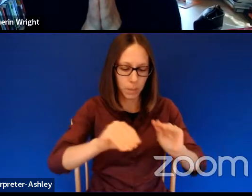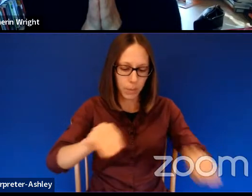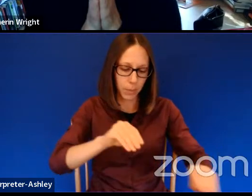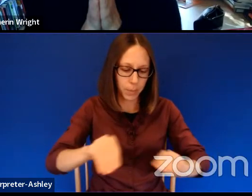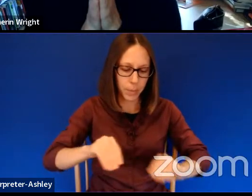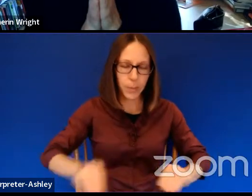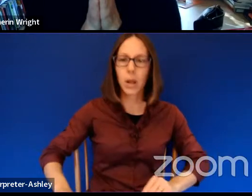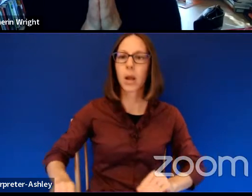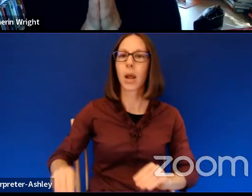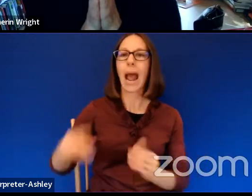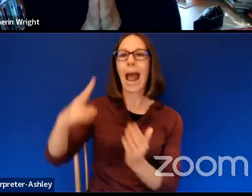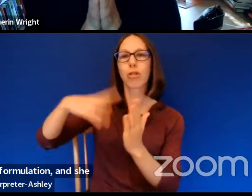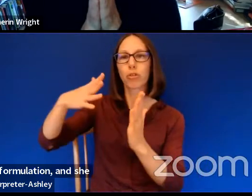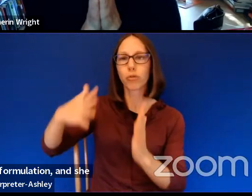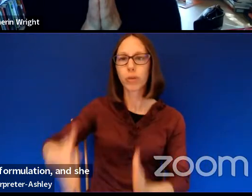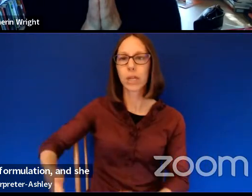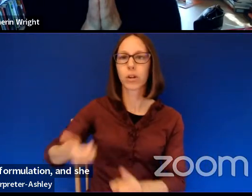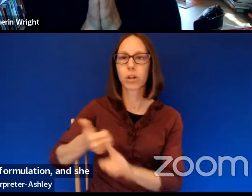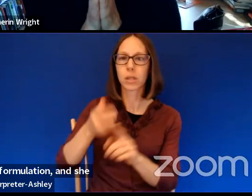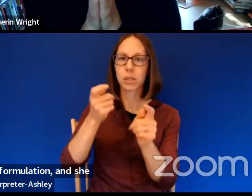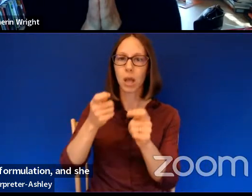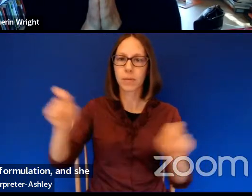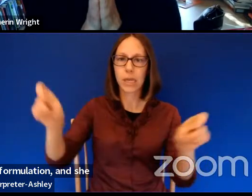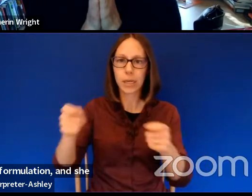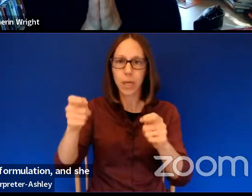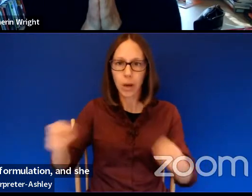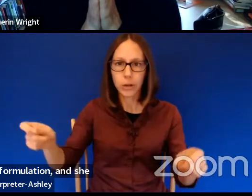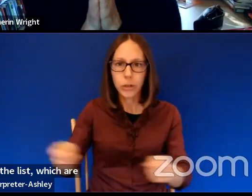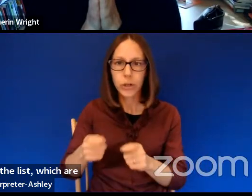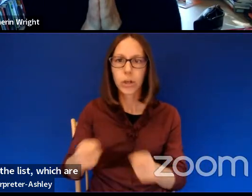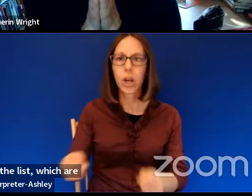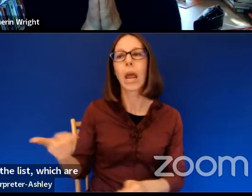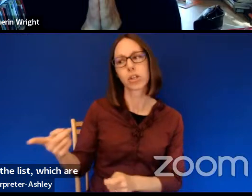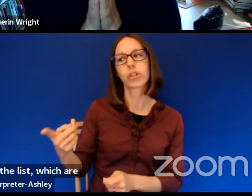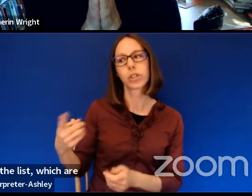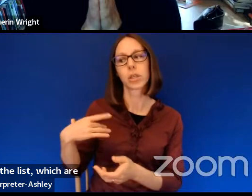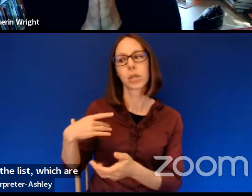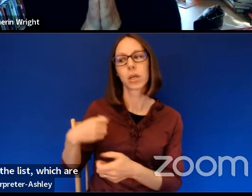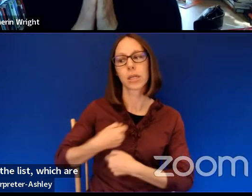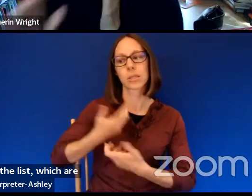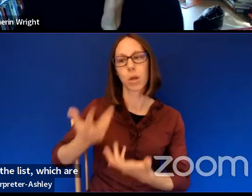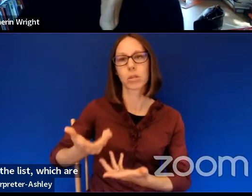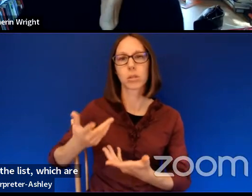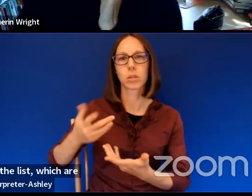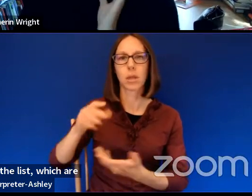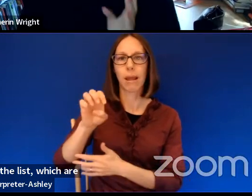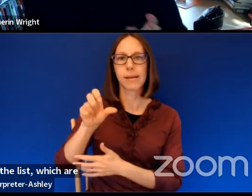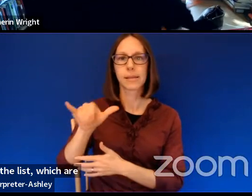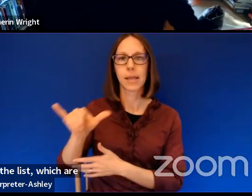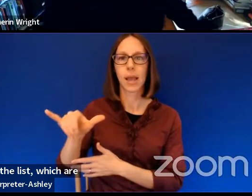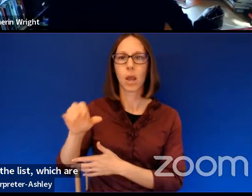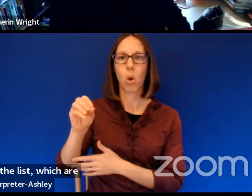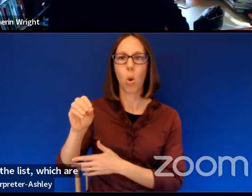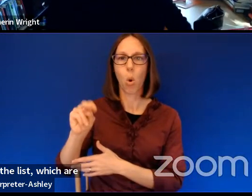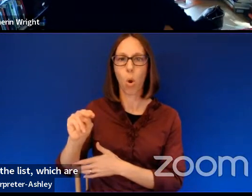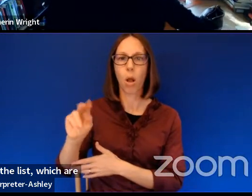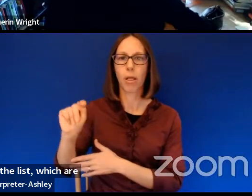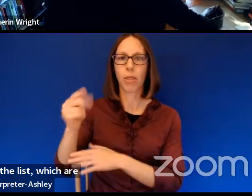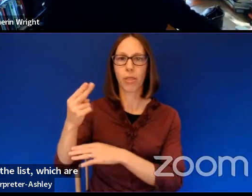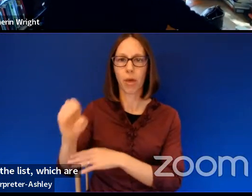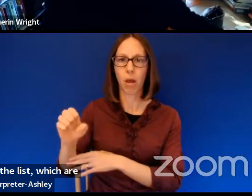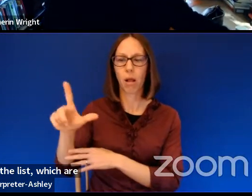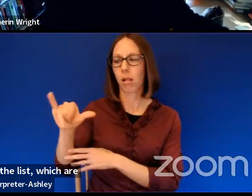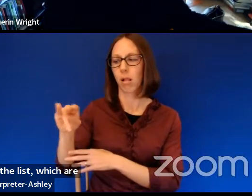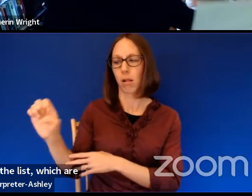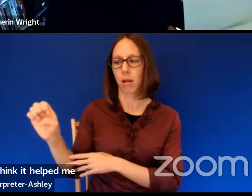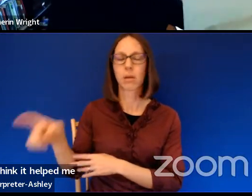she writes about this in essays on the line, um, which are really powerful, but she also, I think, um, it helped me think, oh,